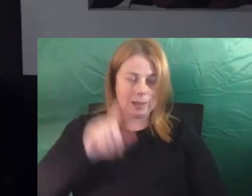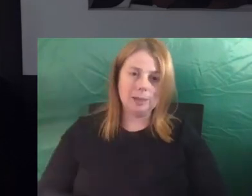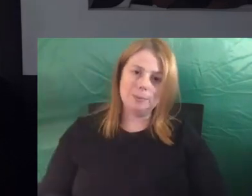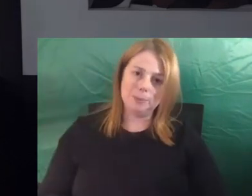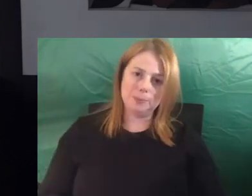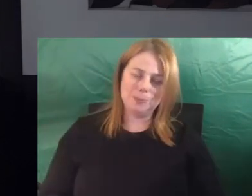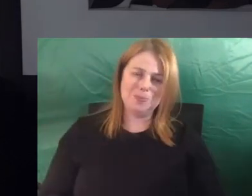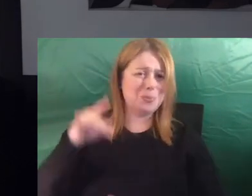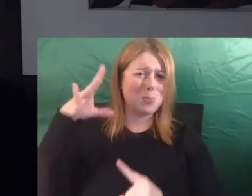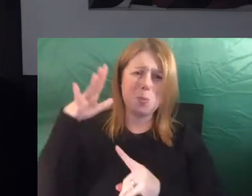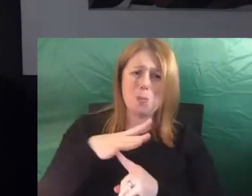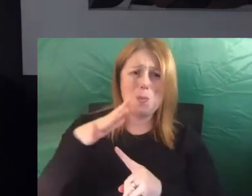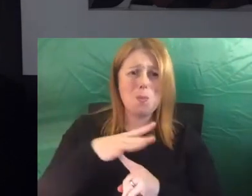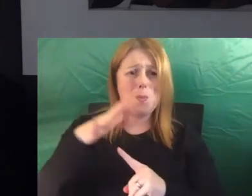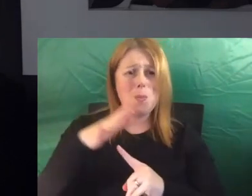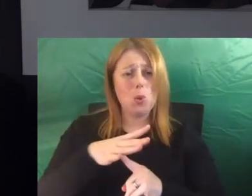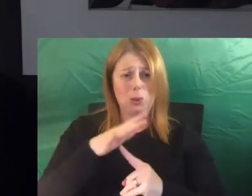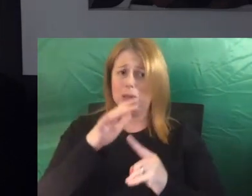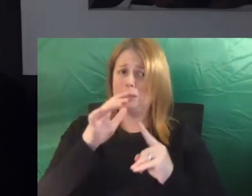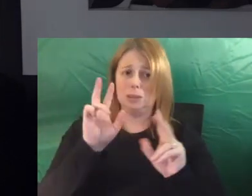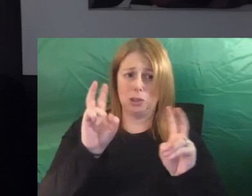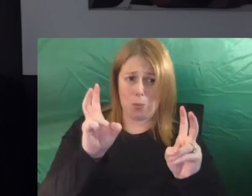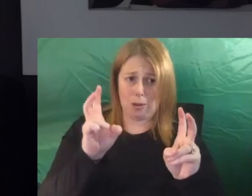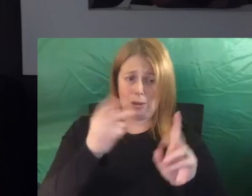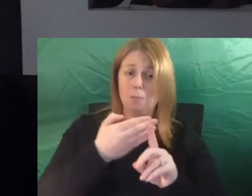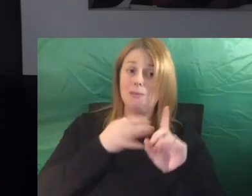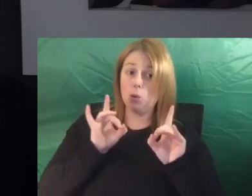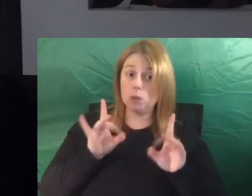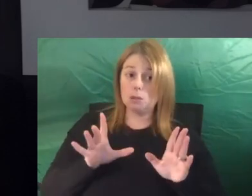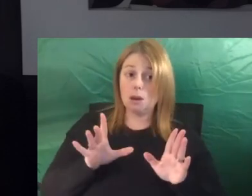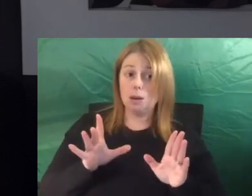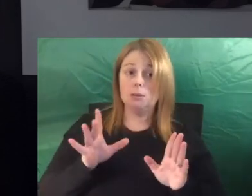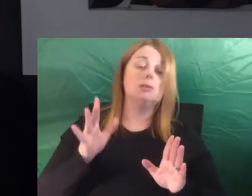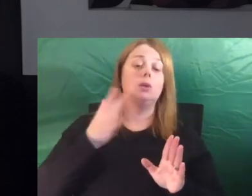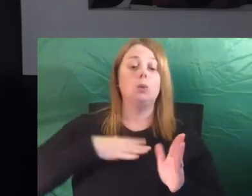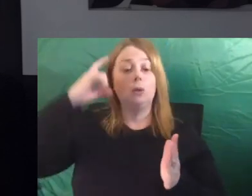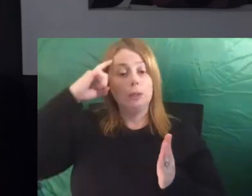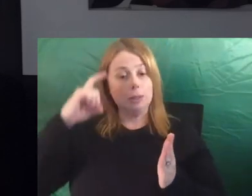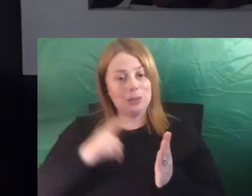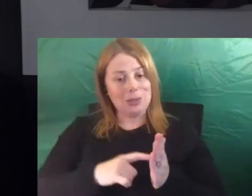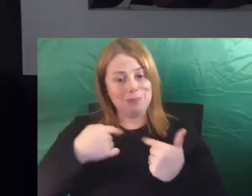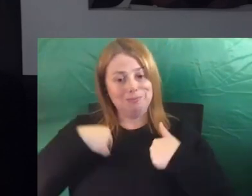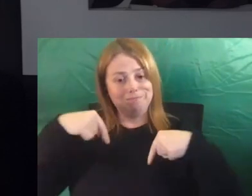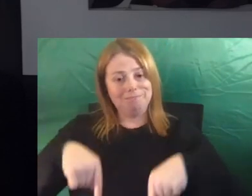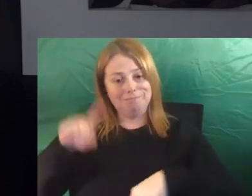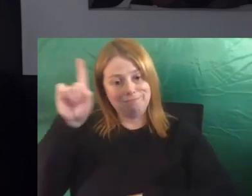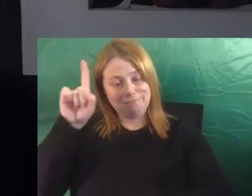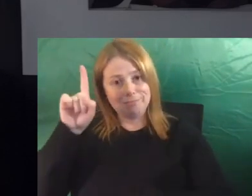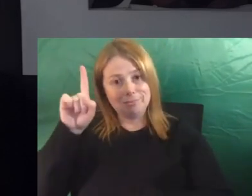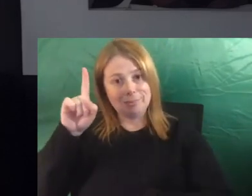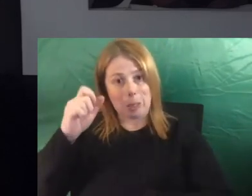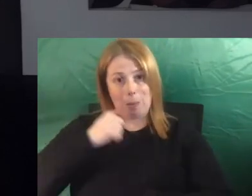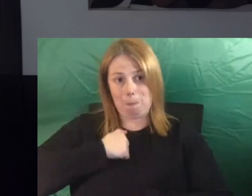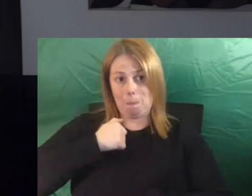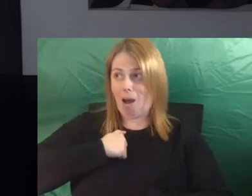critically important subject and before I start I would like to acknowledge that I'm here today in my own